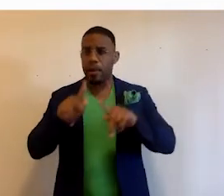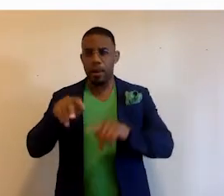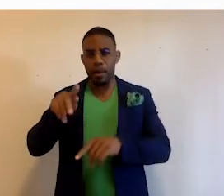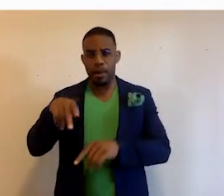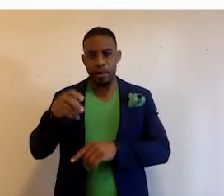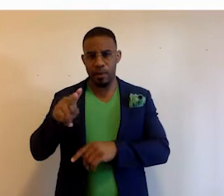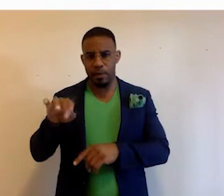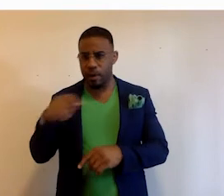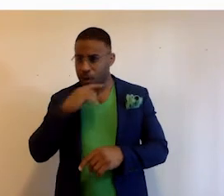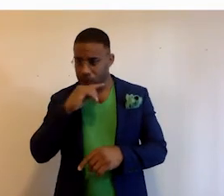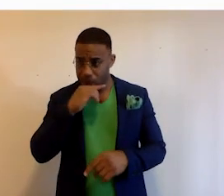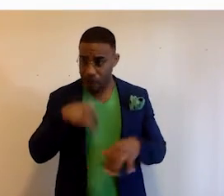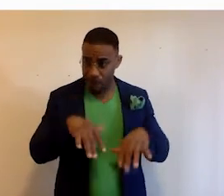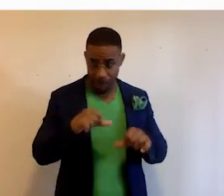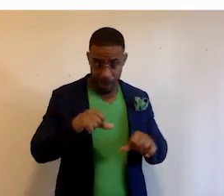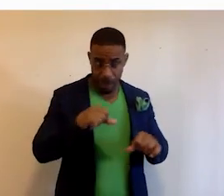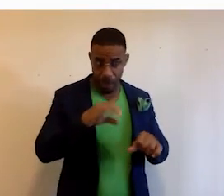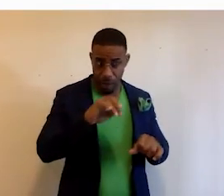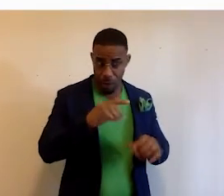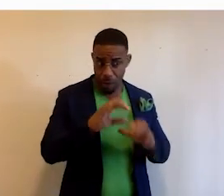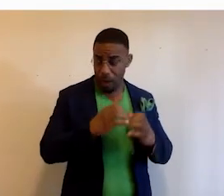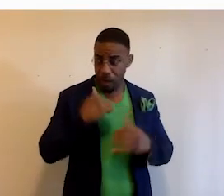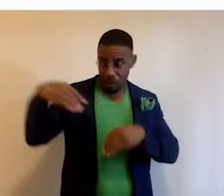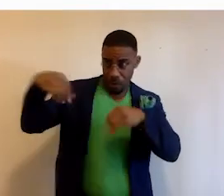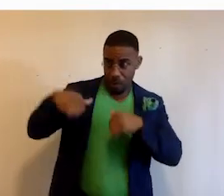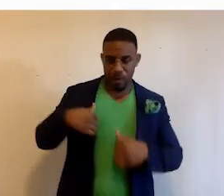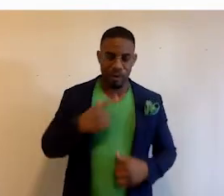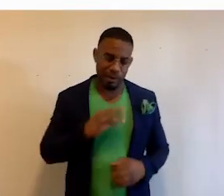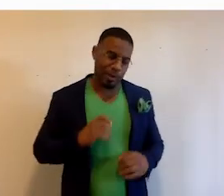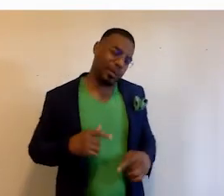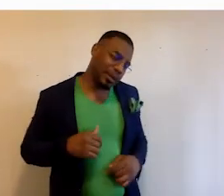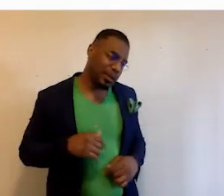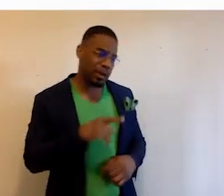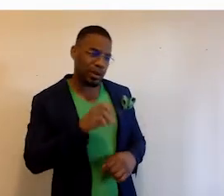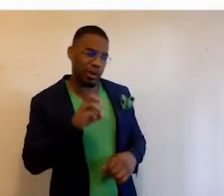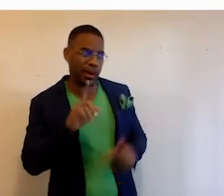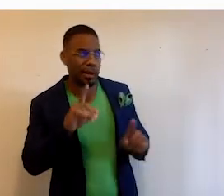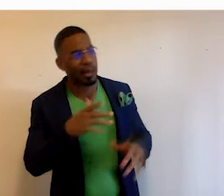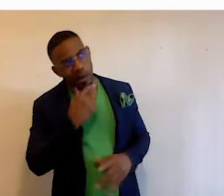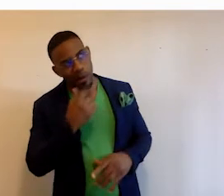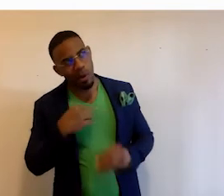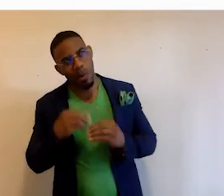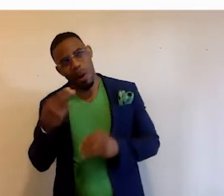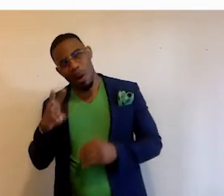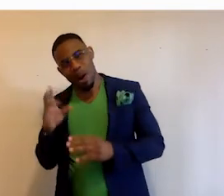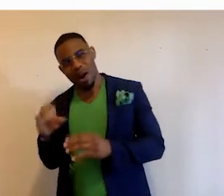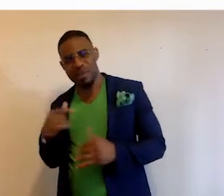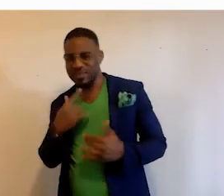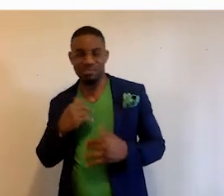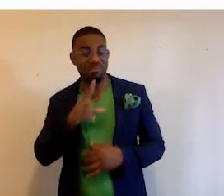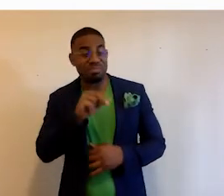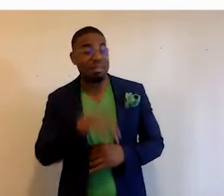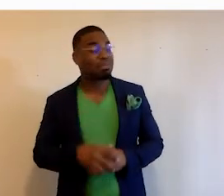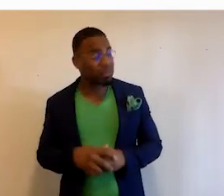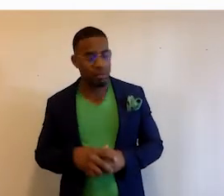if I took coding classes, would they reimburse me? They said, well, you're a software tester and we're more of a hardware company. they said, no.